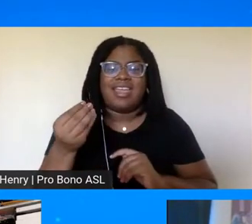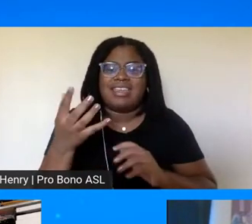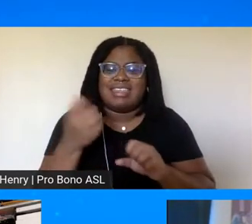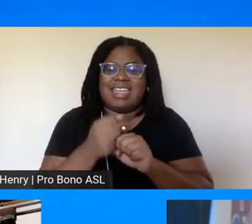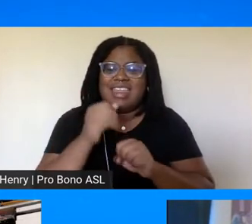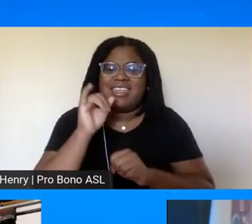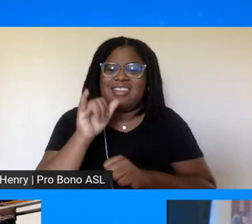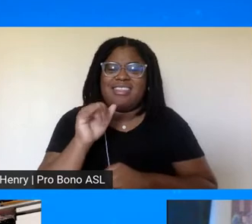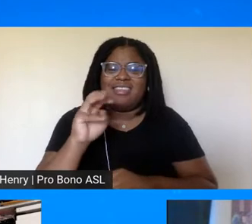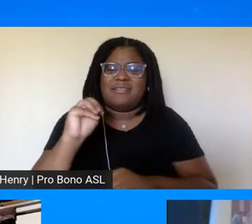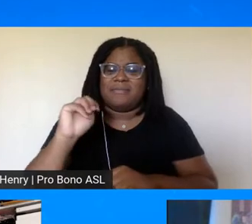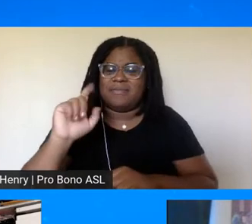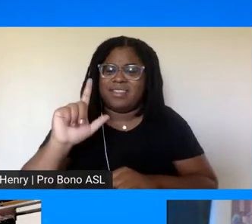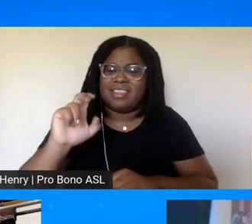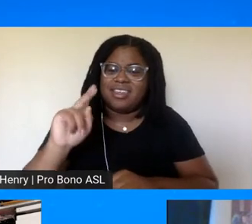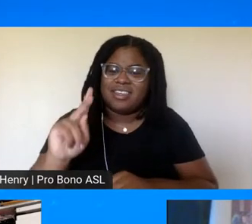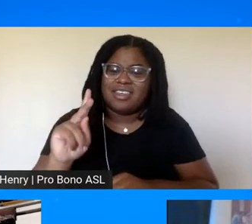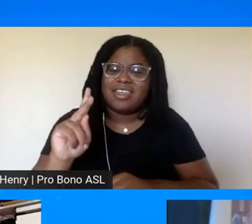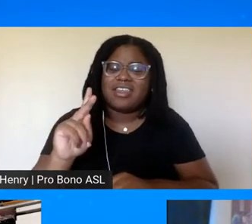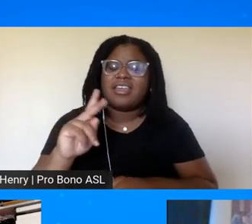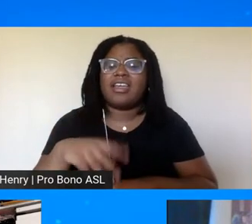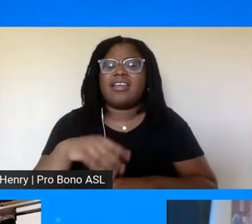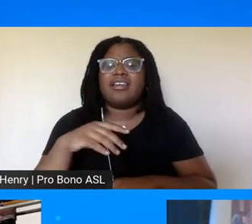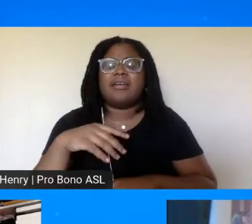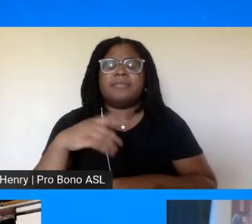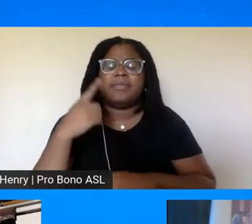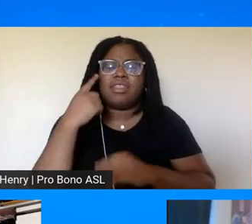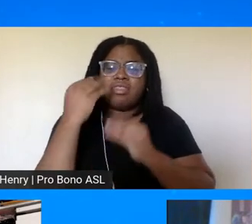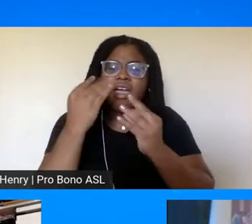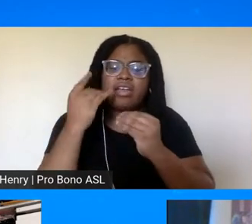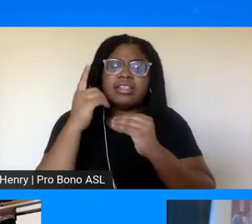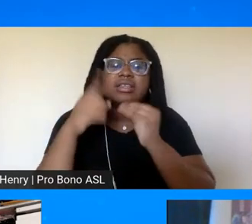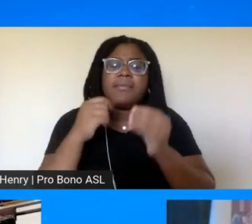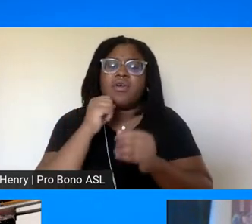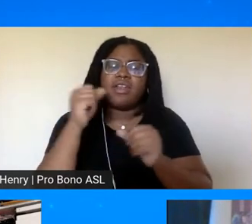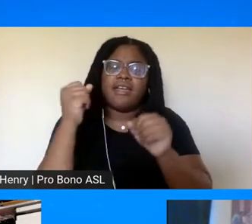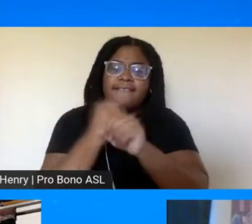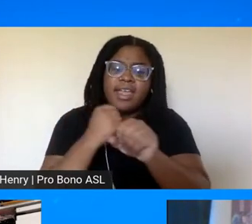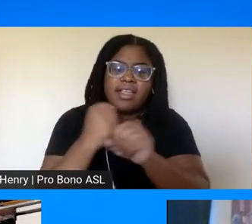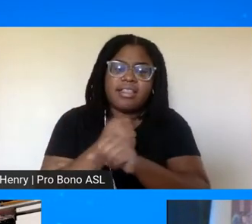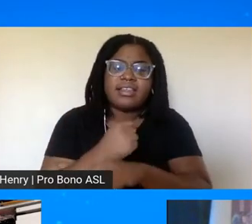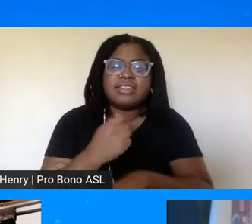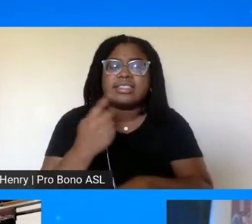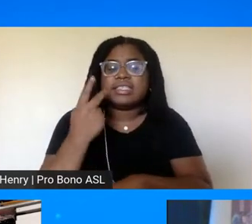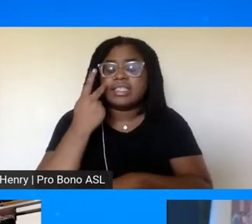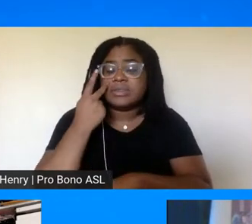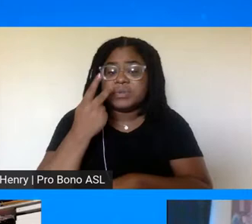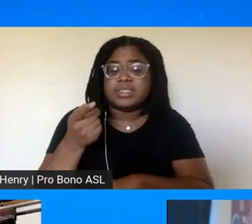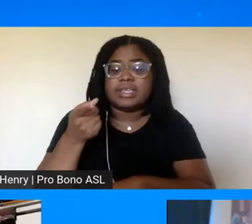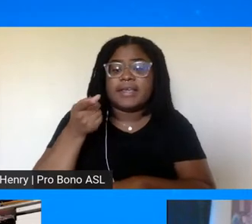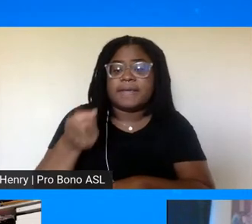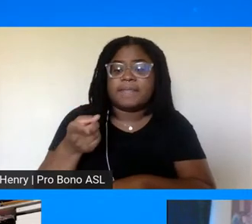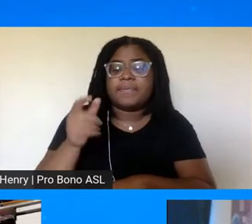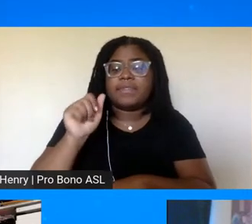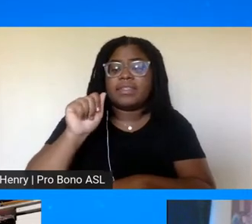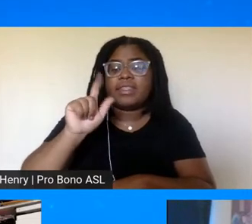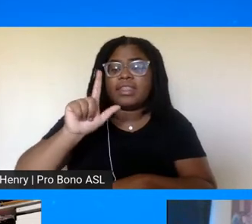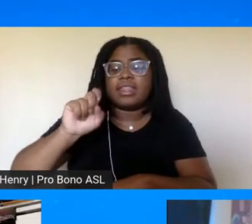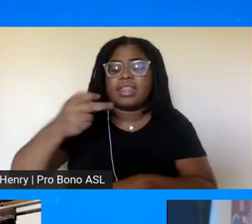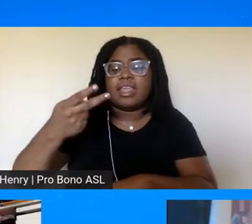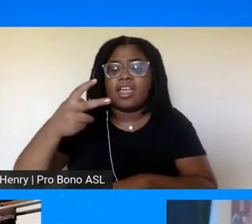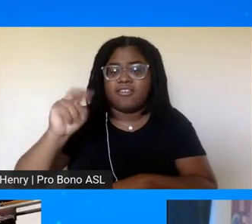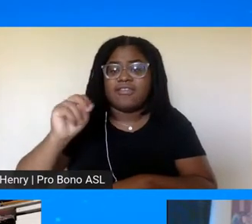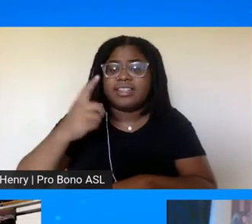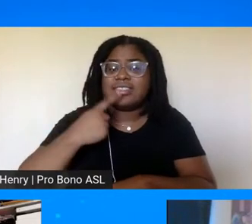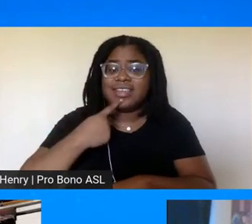philosophy and methodology of non-violence which is as we see with as as mr alfin mentioned was foundational it's even evident